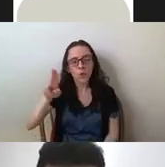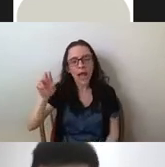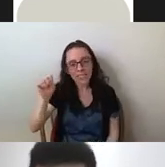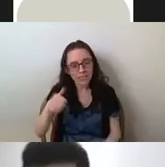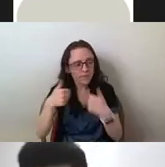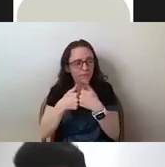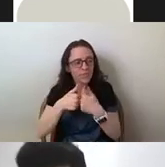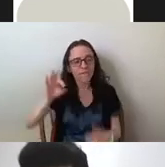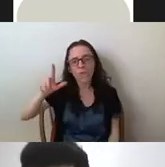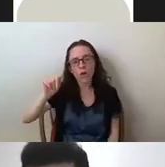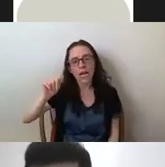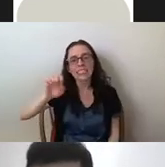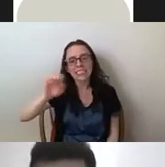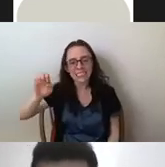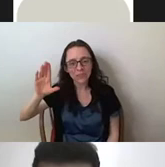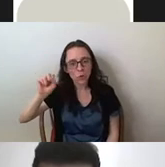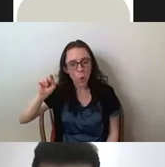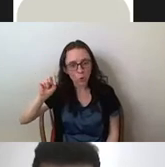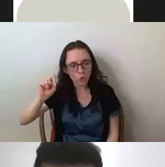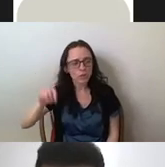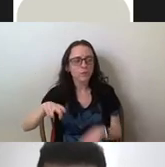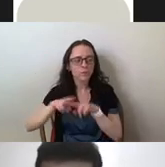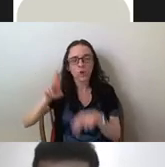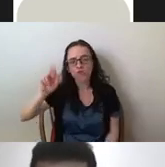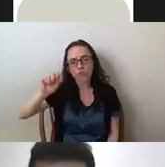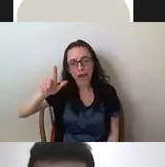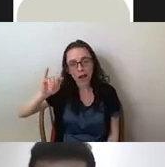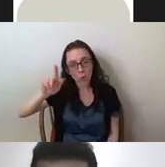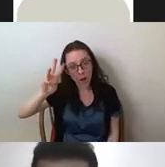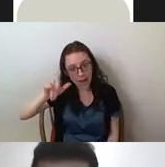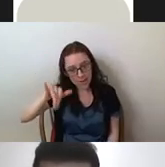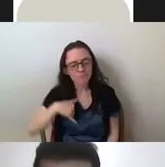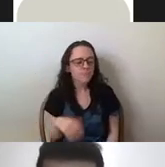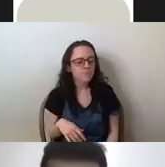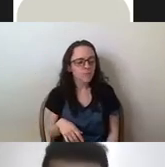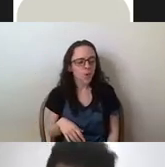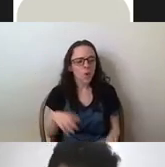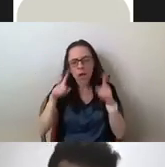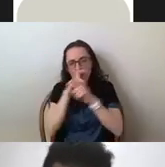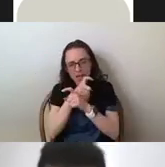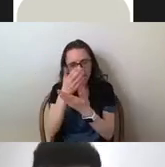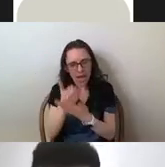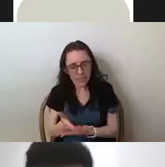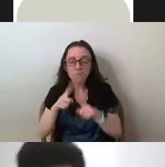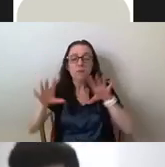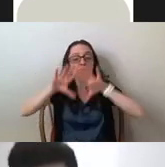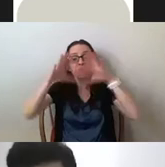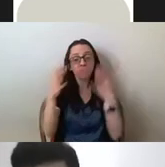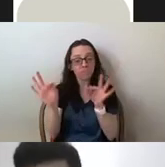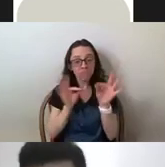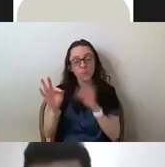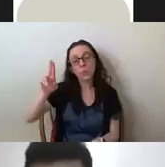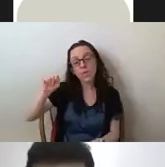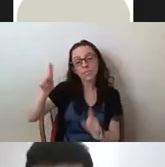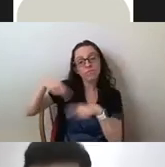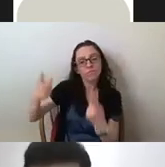Railway. So sort of complex fact pattern, but on the whole, the United States had a history of